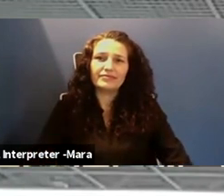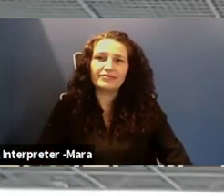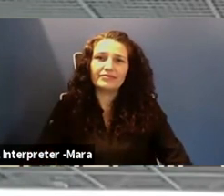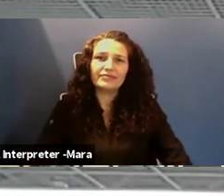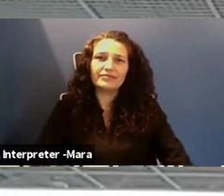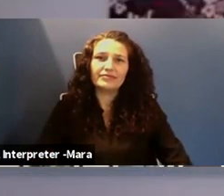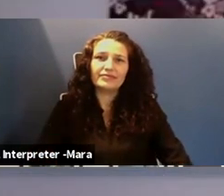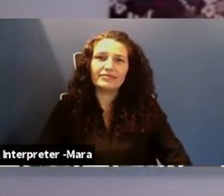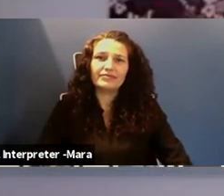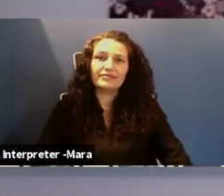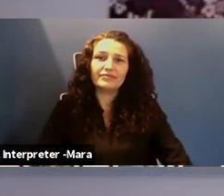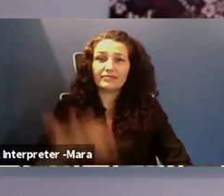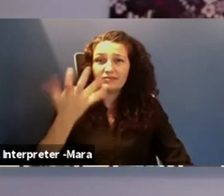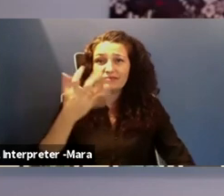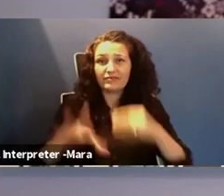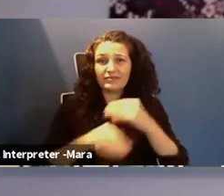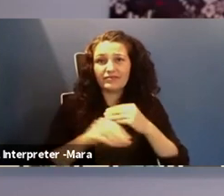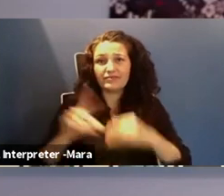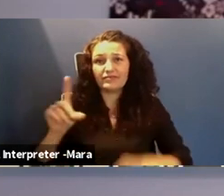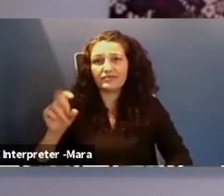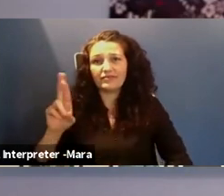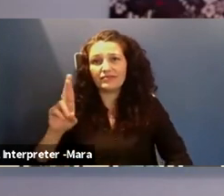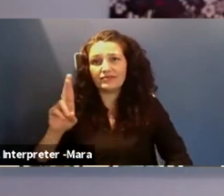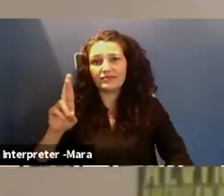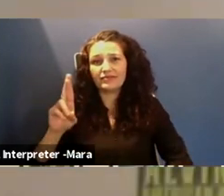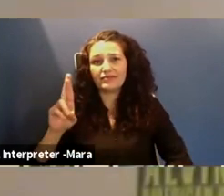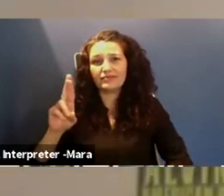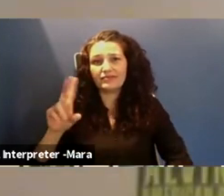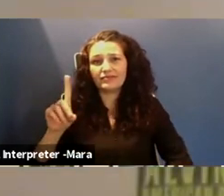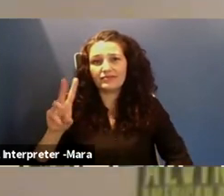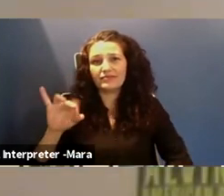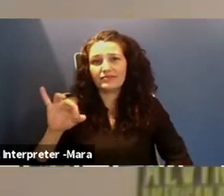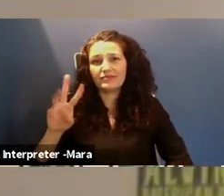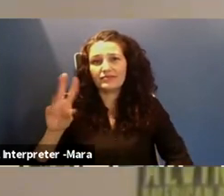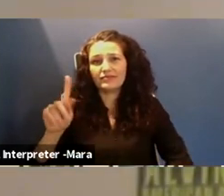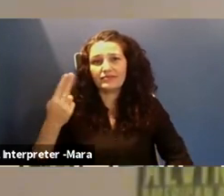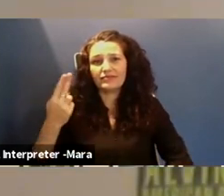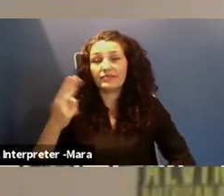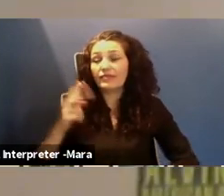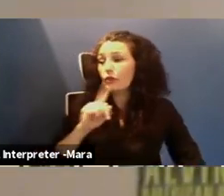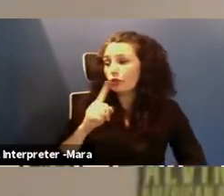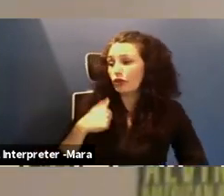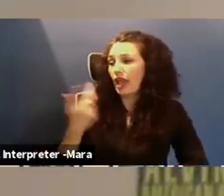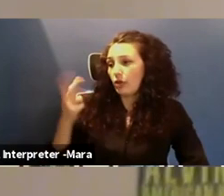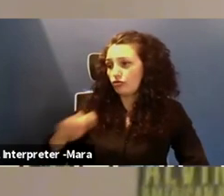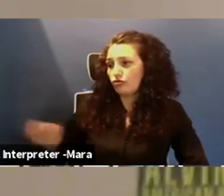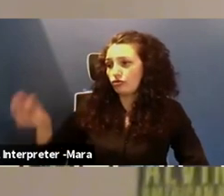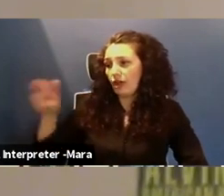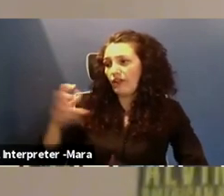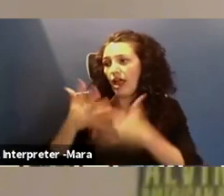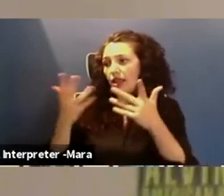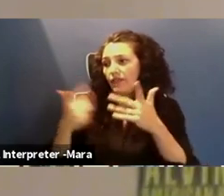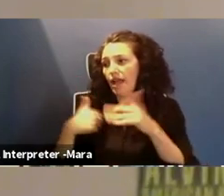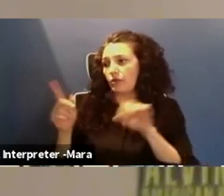Cool. Would you like to add Dr. Dilworth? Sure. I used to travel a lot. I used to go on location,